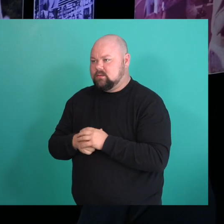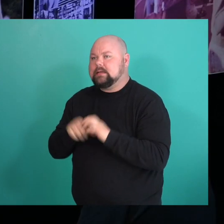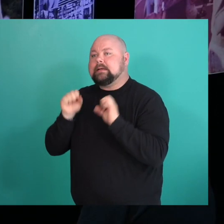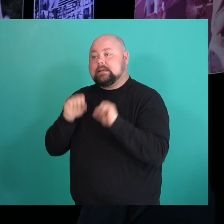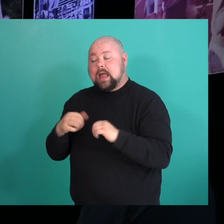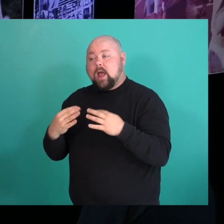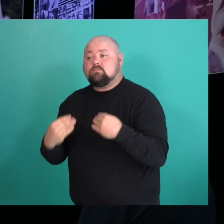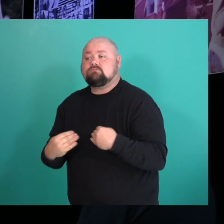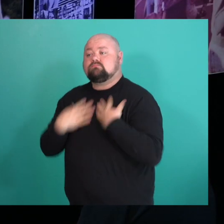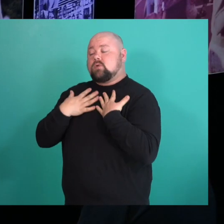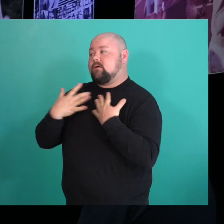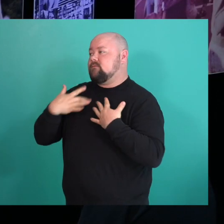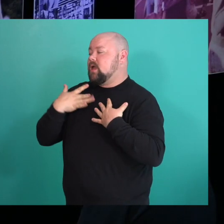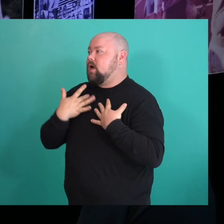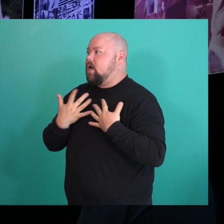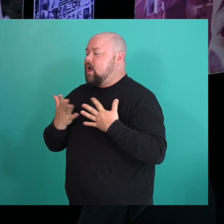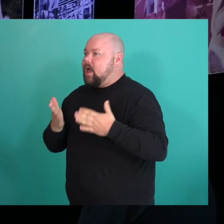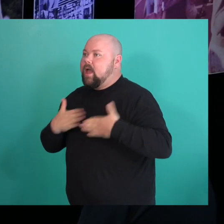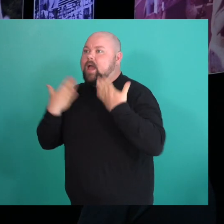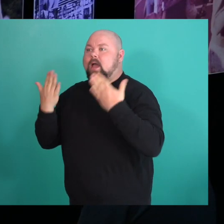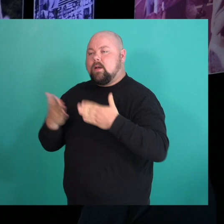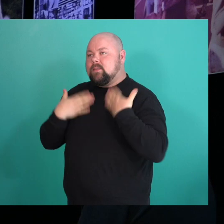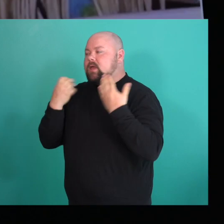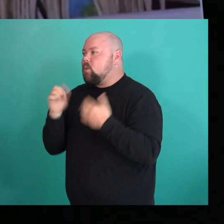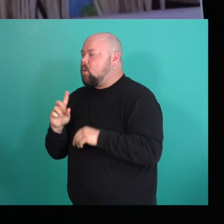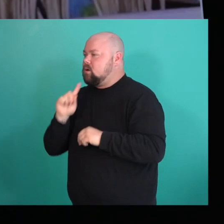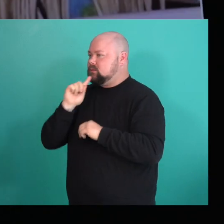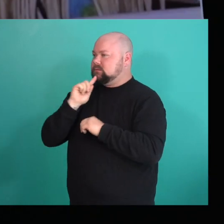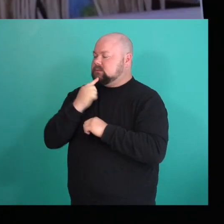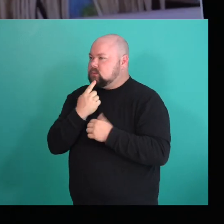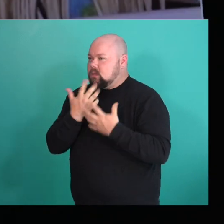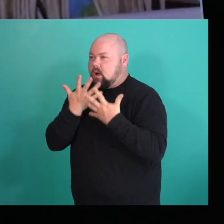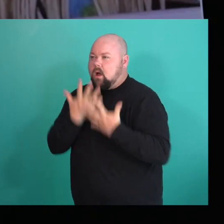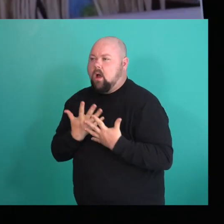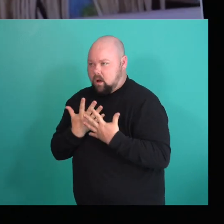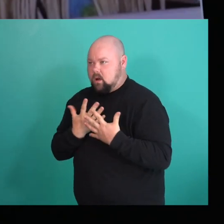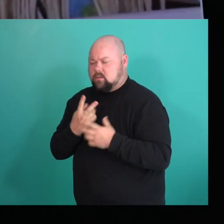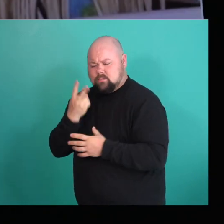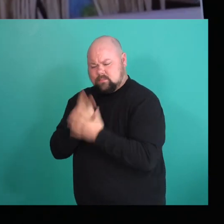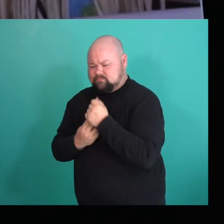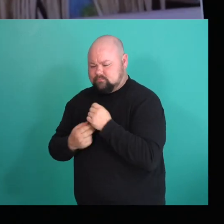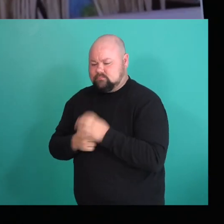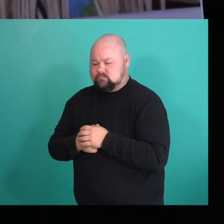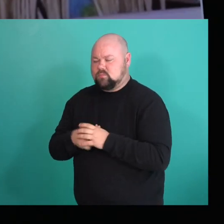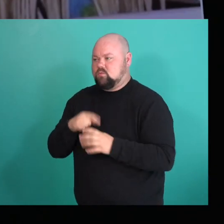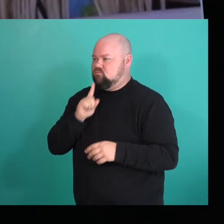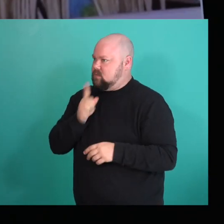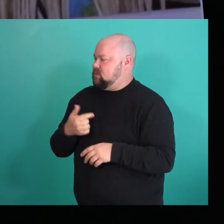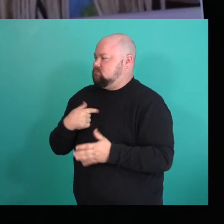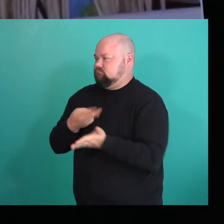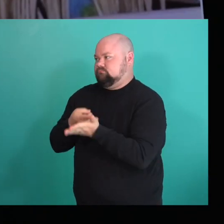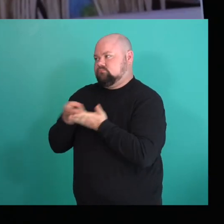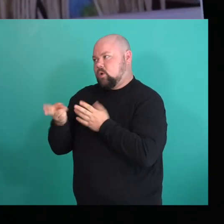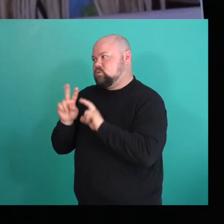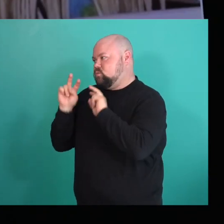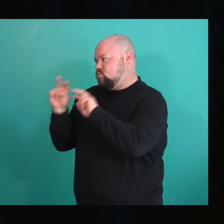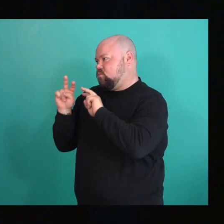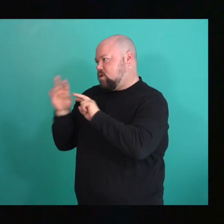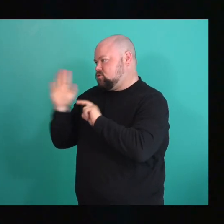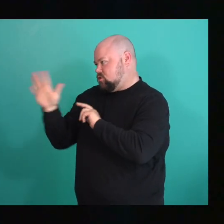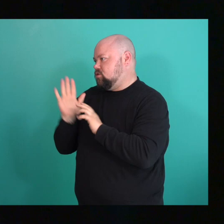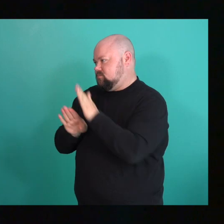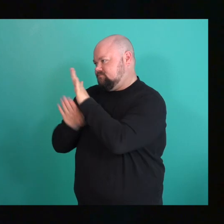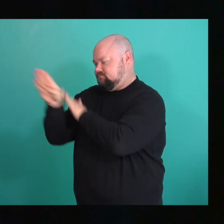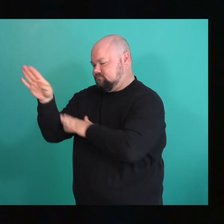comedic to also the very serious. Um, and so it's been a, it's been an honor to watch my sister grow that way. But yeah. That's lovely.